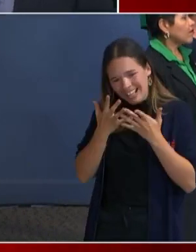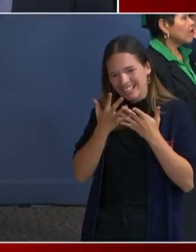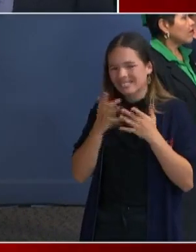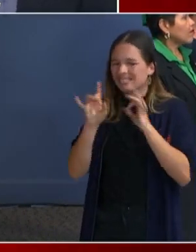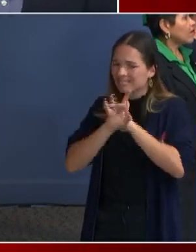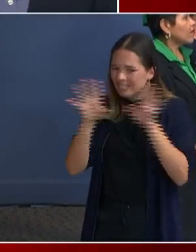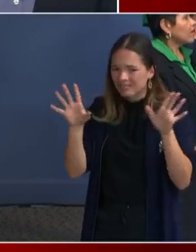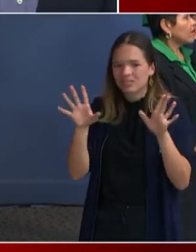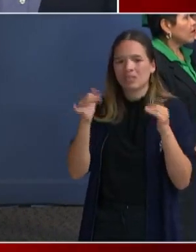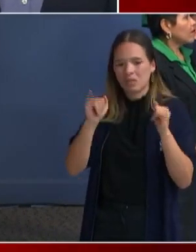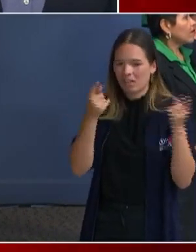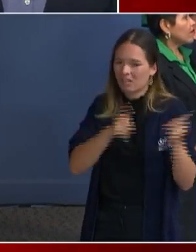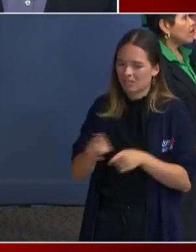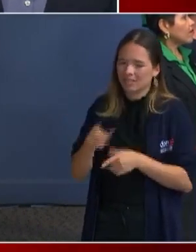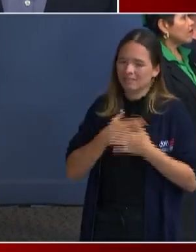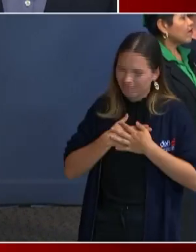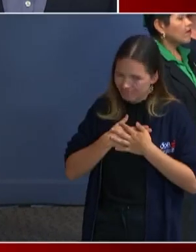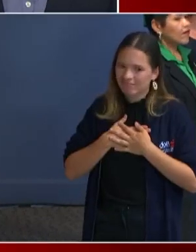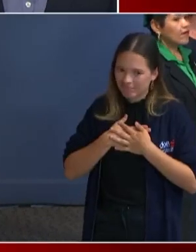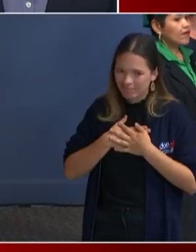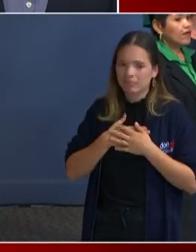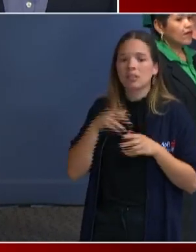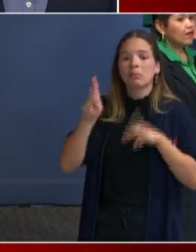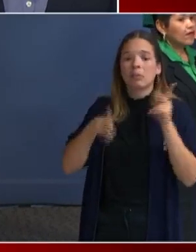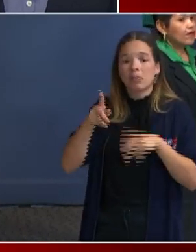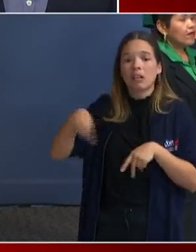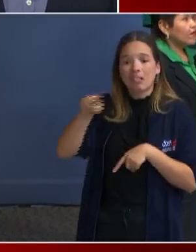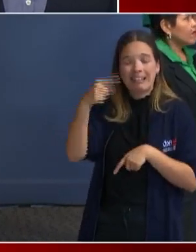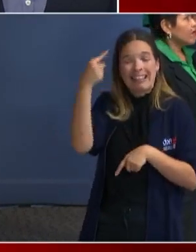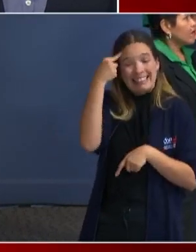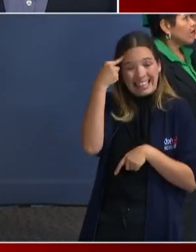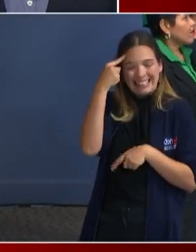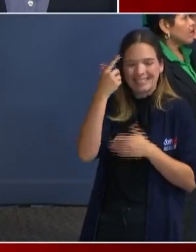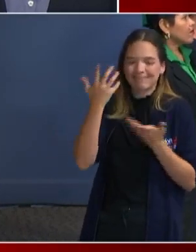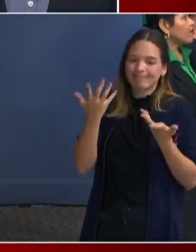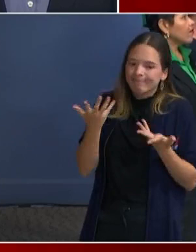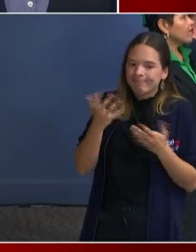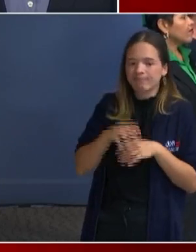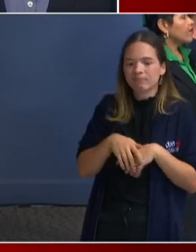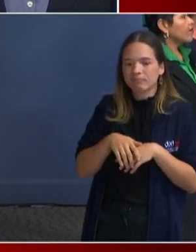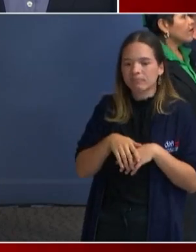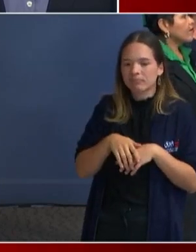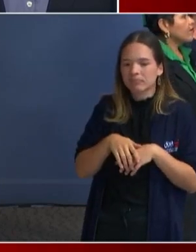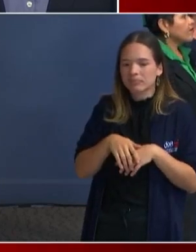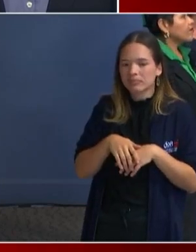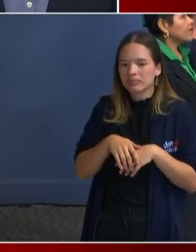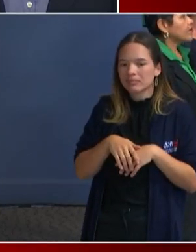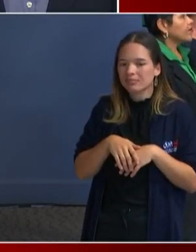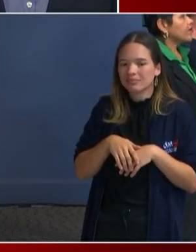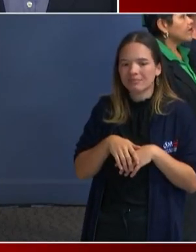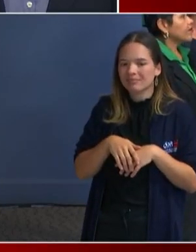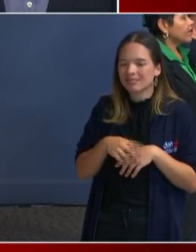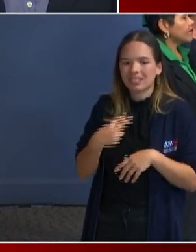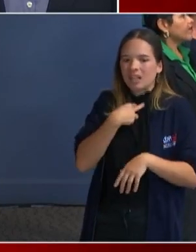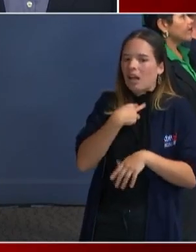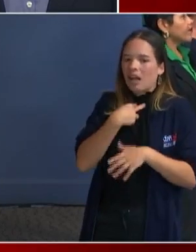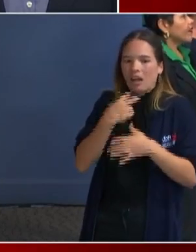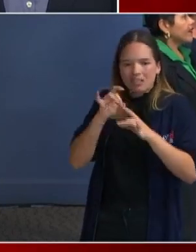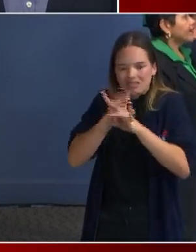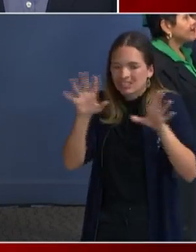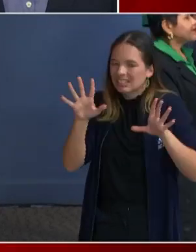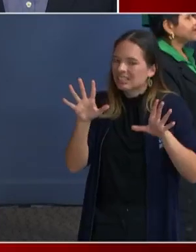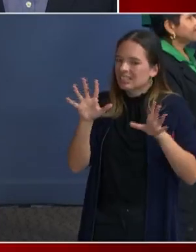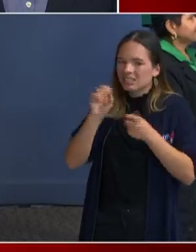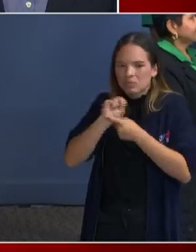happening. And people I fear are fleeing terrible situations, looking for a better life in our country.